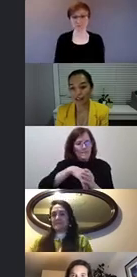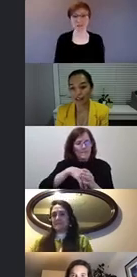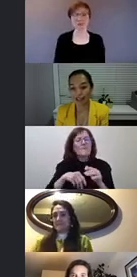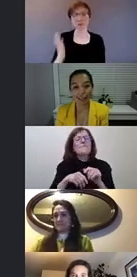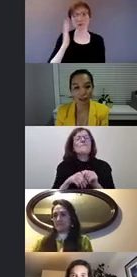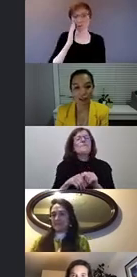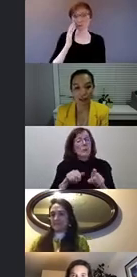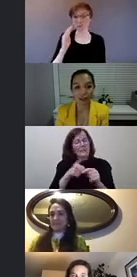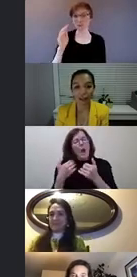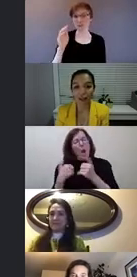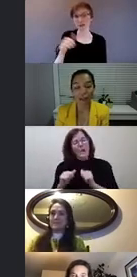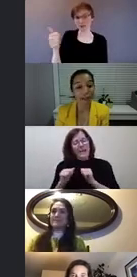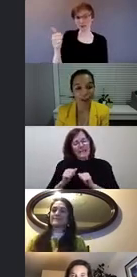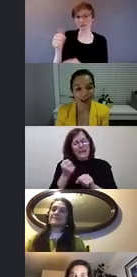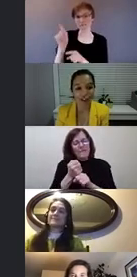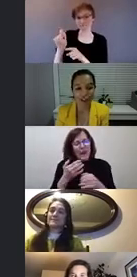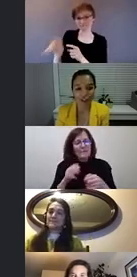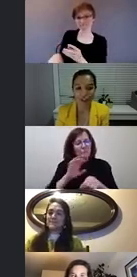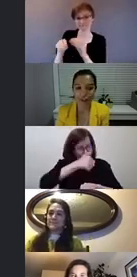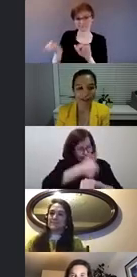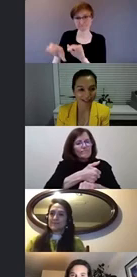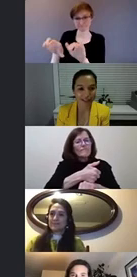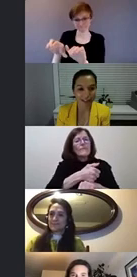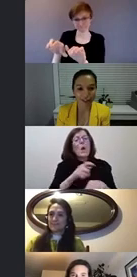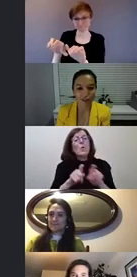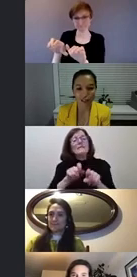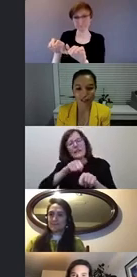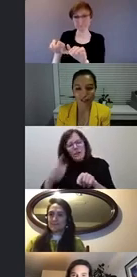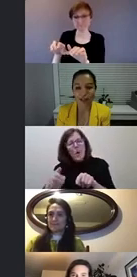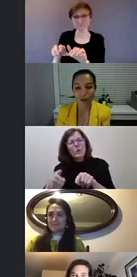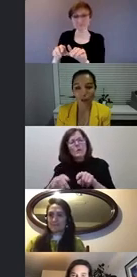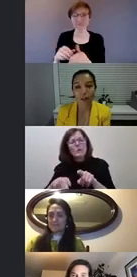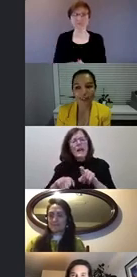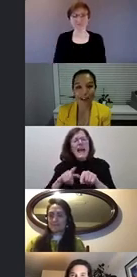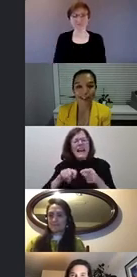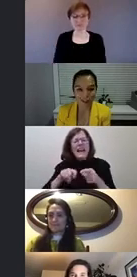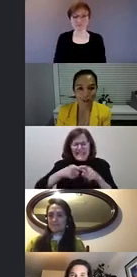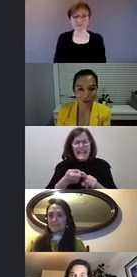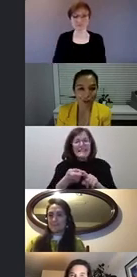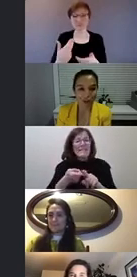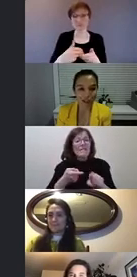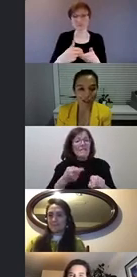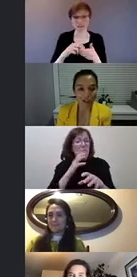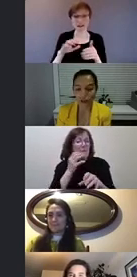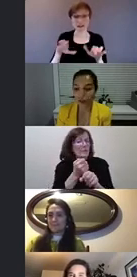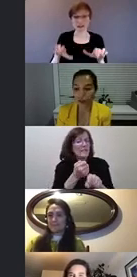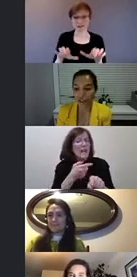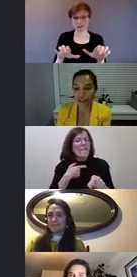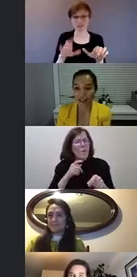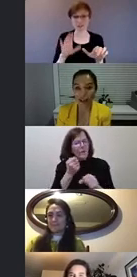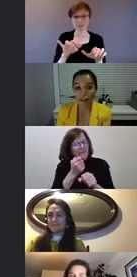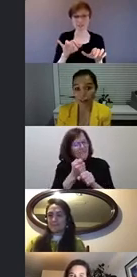initiatives that need to be thought. ParticipAction is another Pan-Canadian initiative that is working actively towards finding inclusive